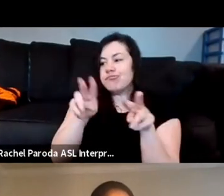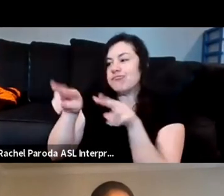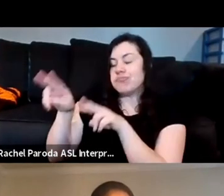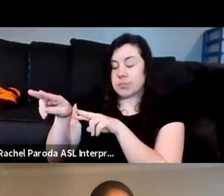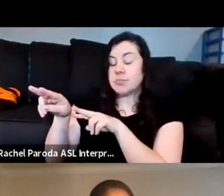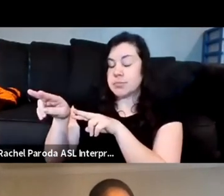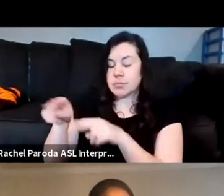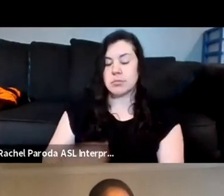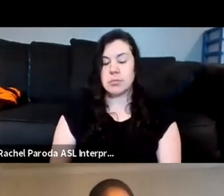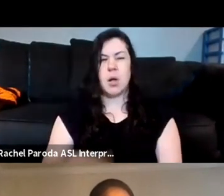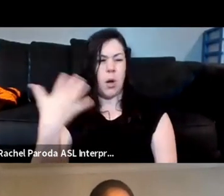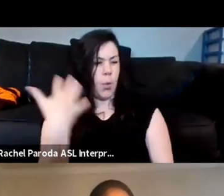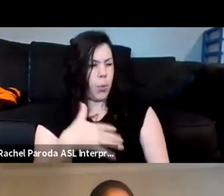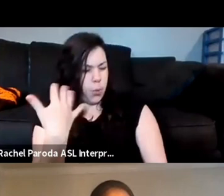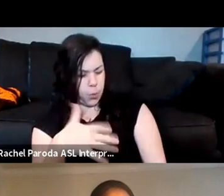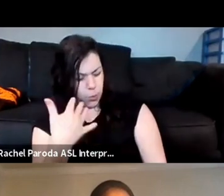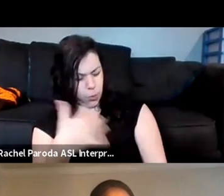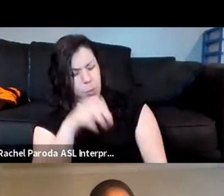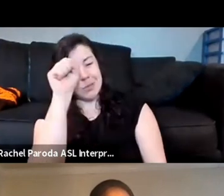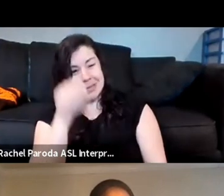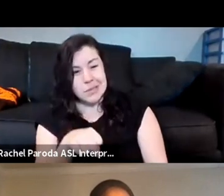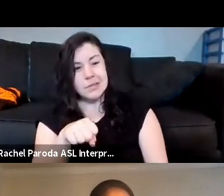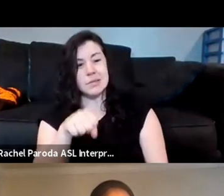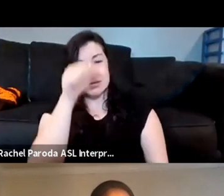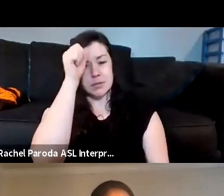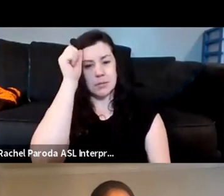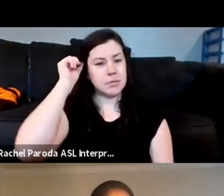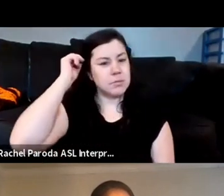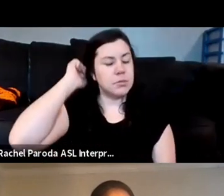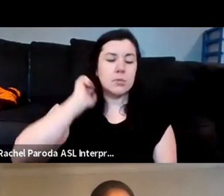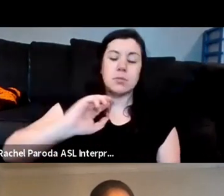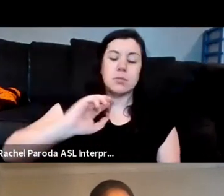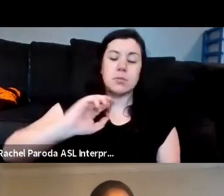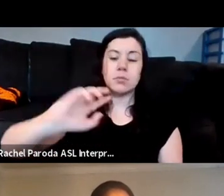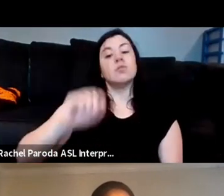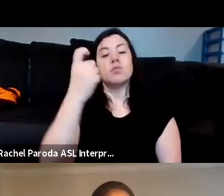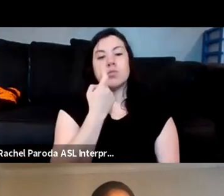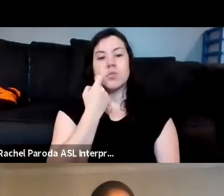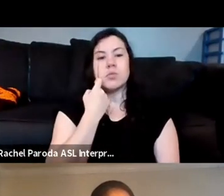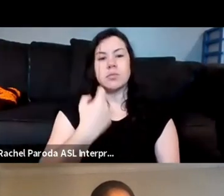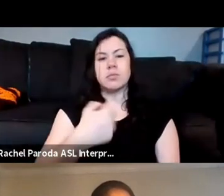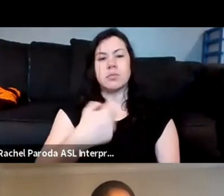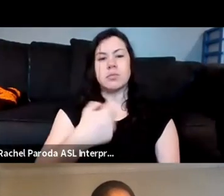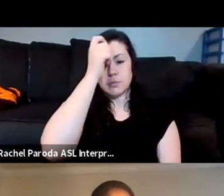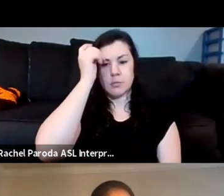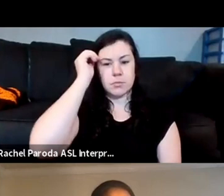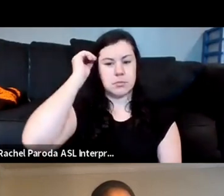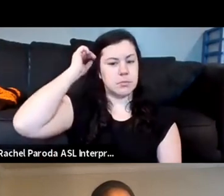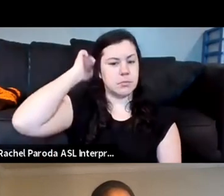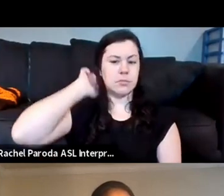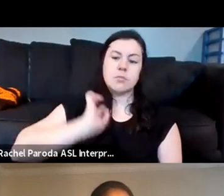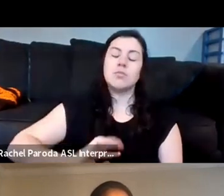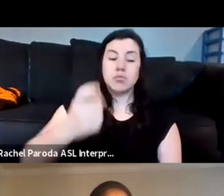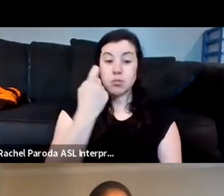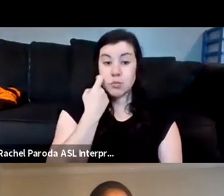and i i agree with um amanda because in portland this past summer if at any other time